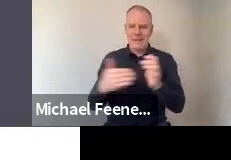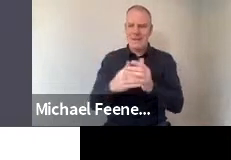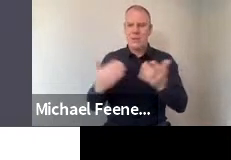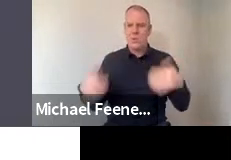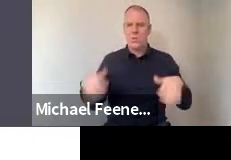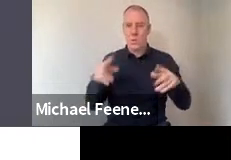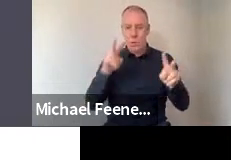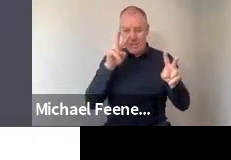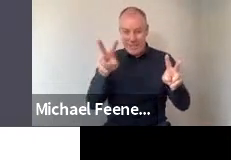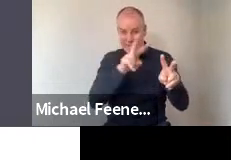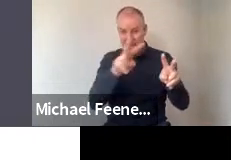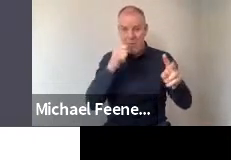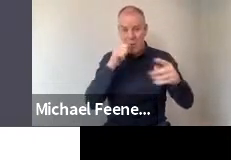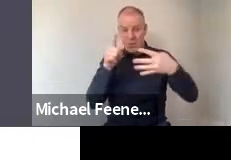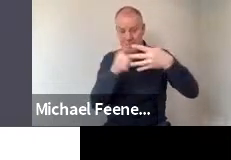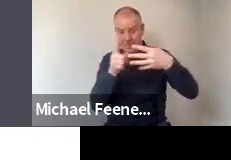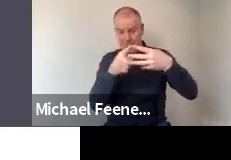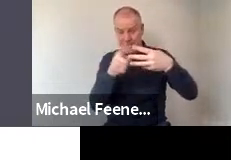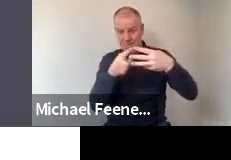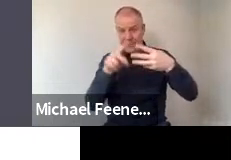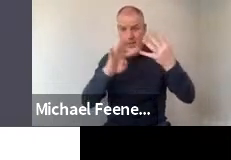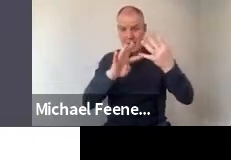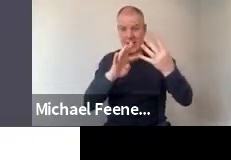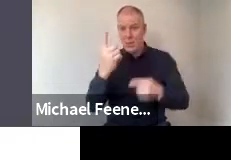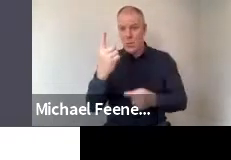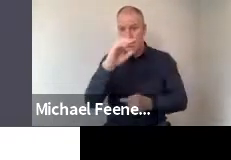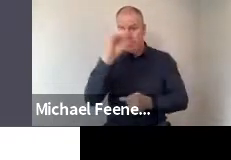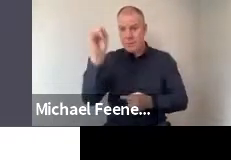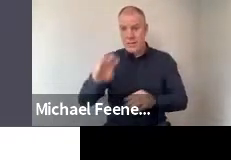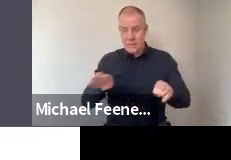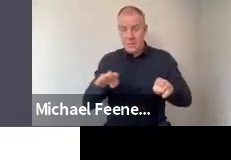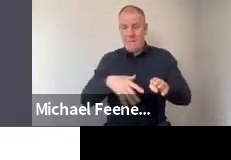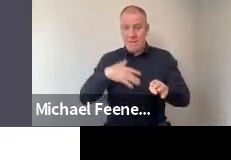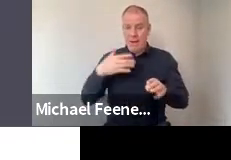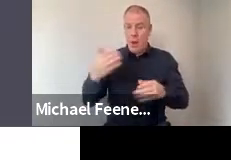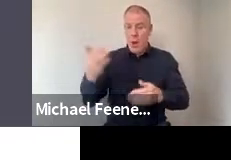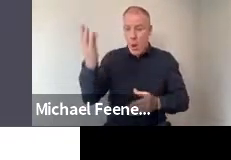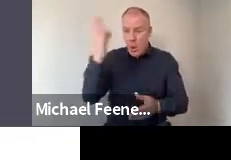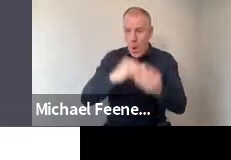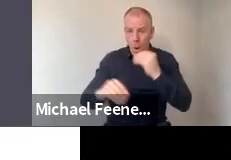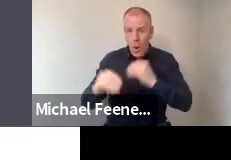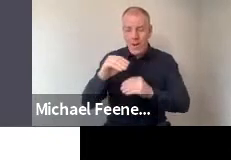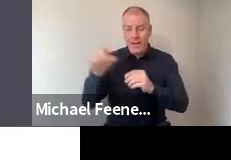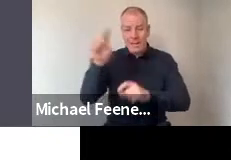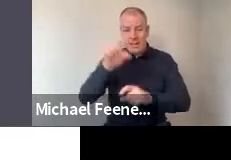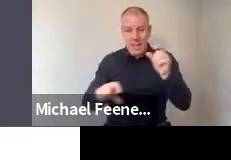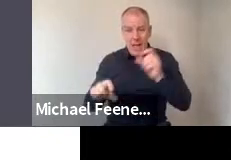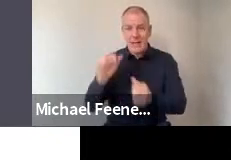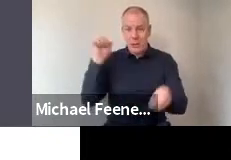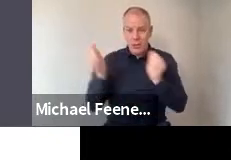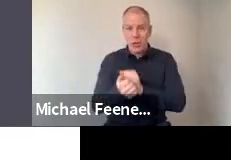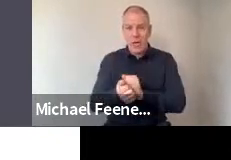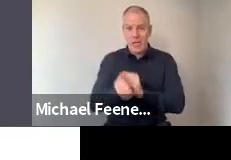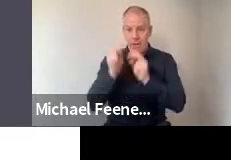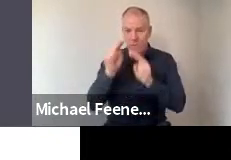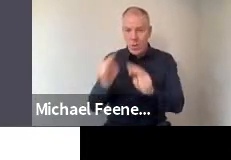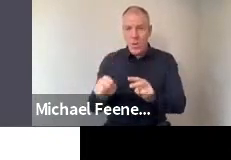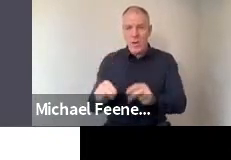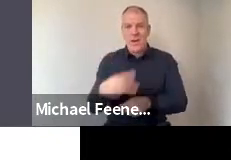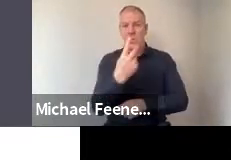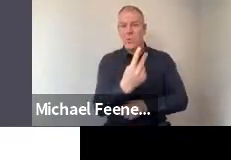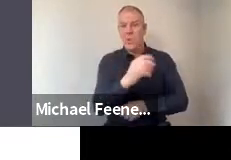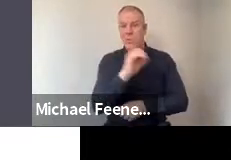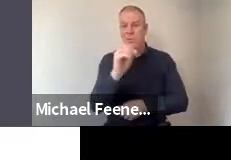You can see here that it's 91% of people agreeing with that view, and only 2%